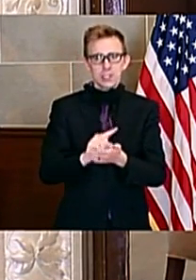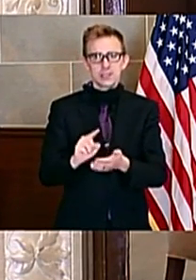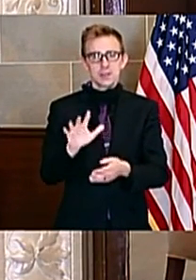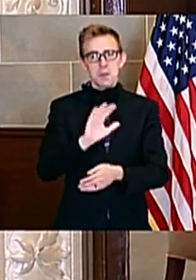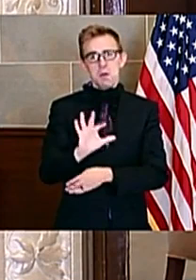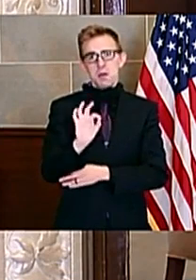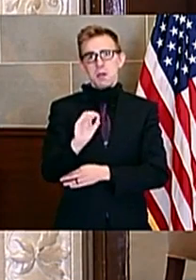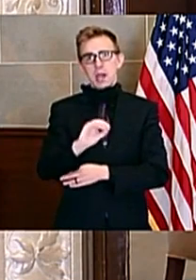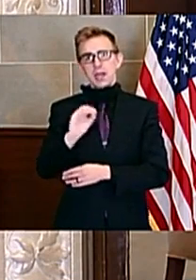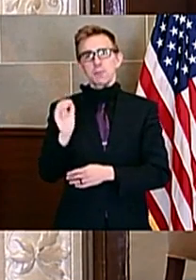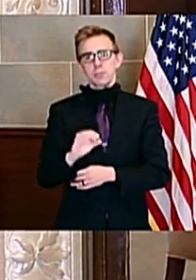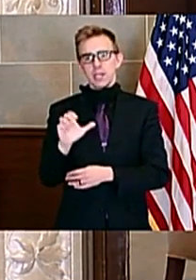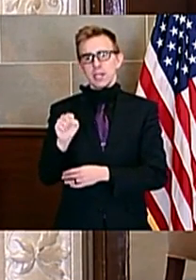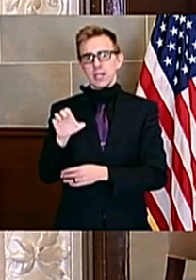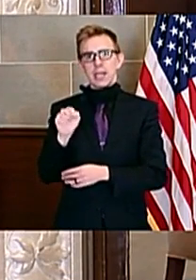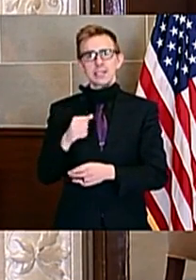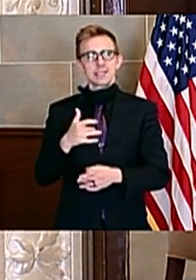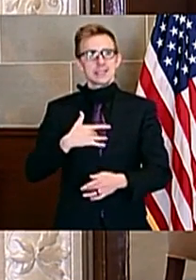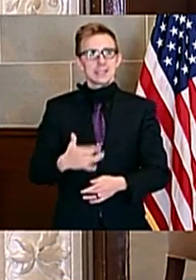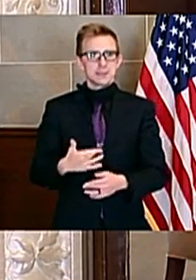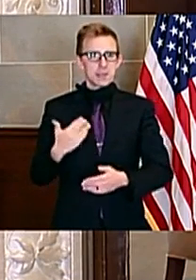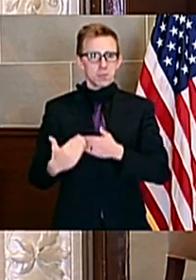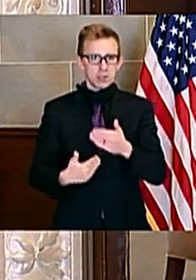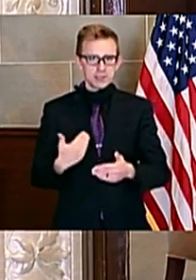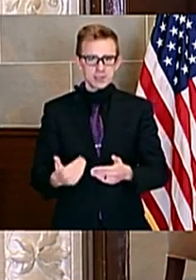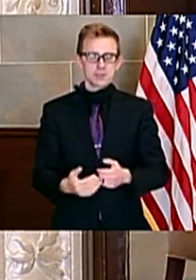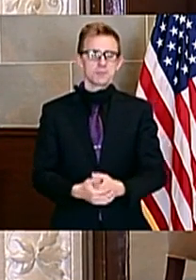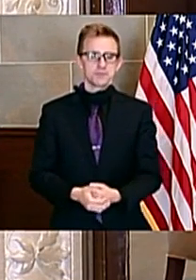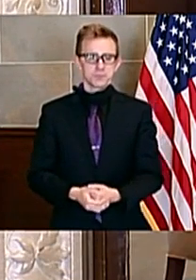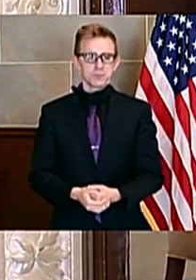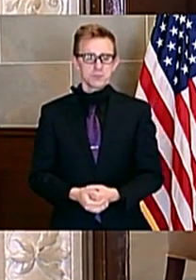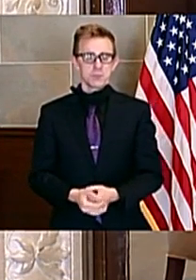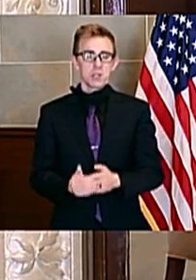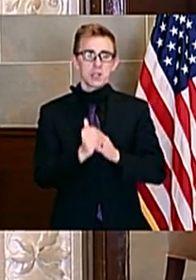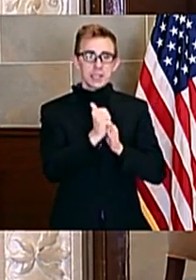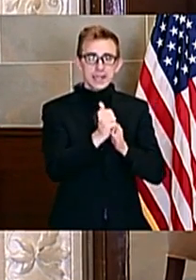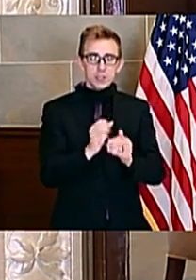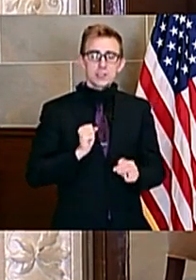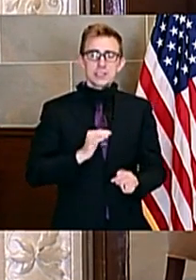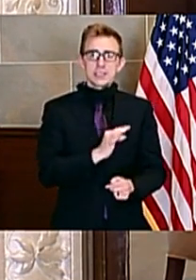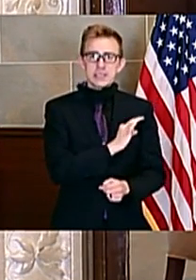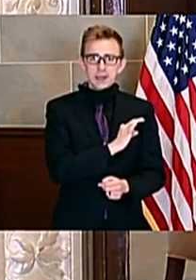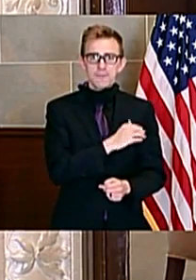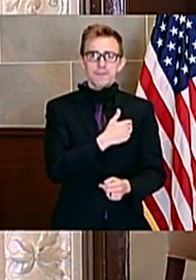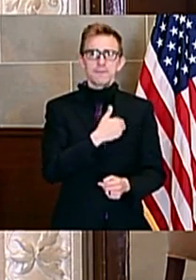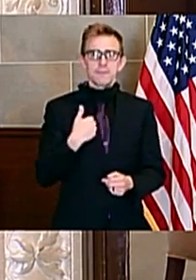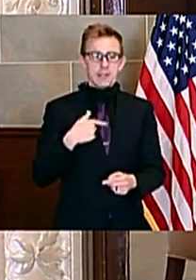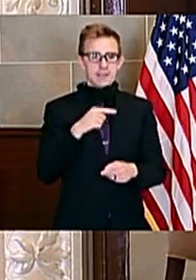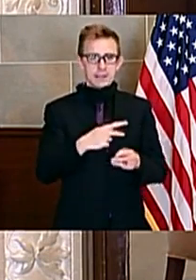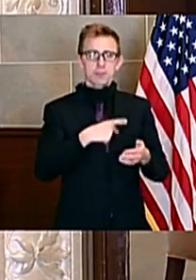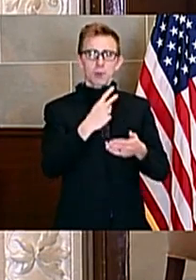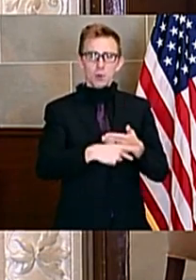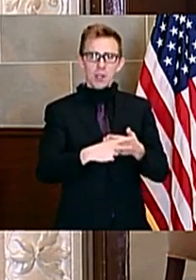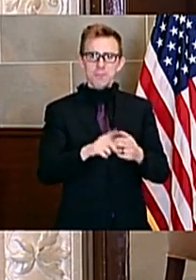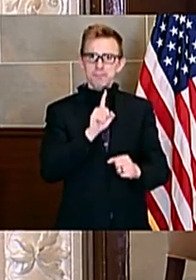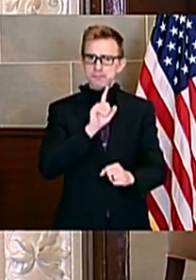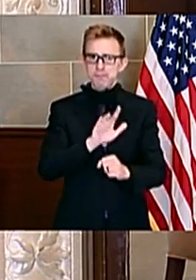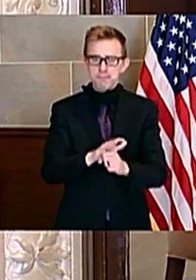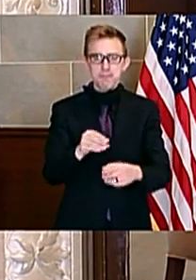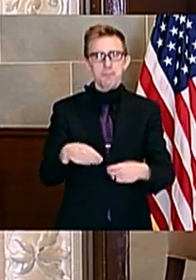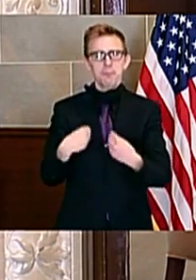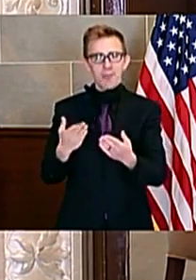90% of the cases typically processed. The leaders and staff members in these programs have remained committed to providing